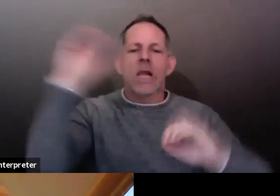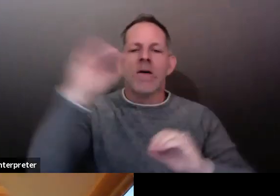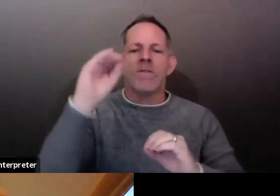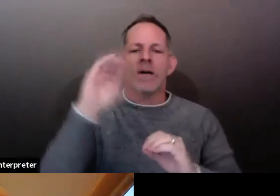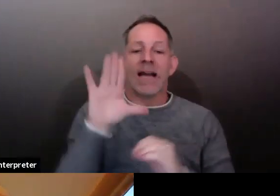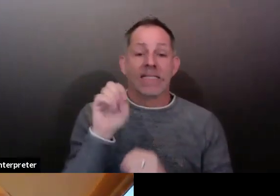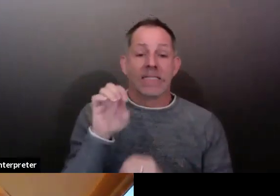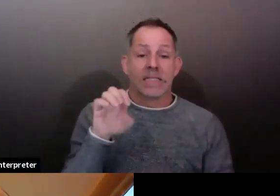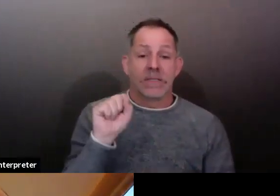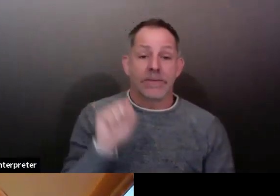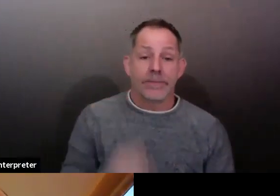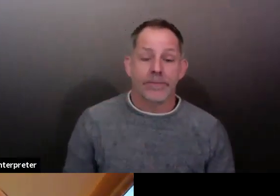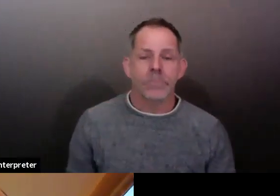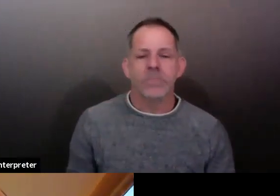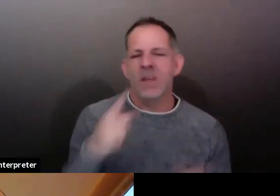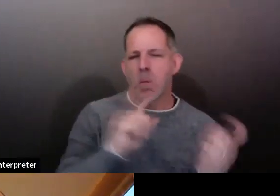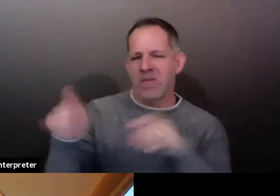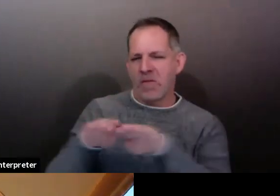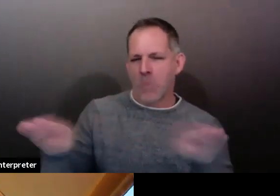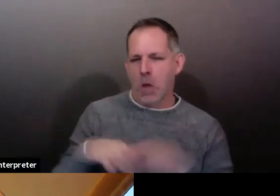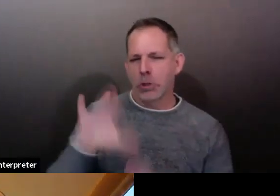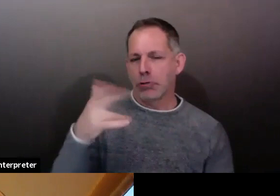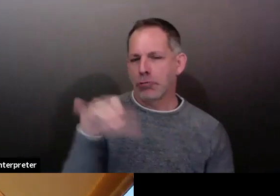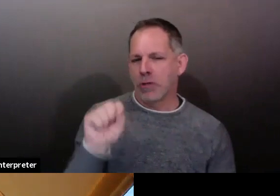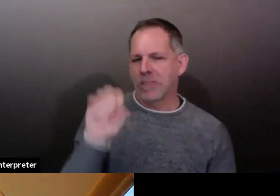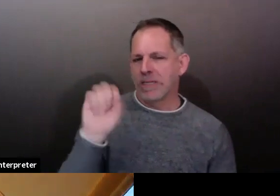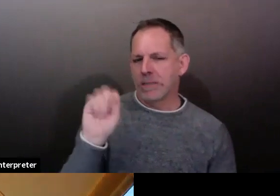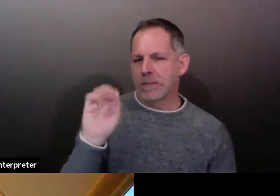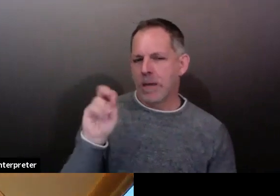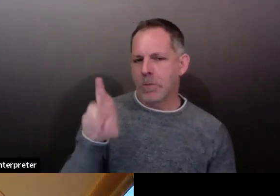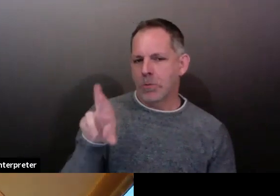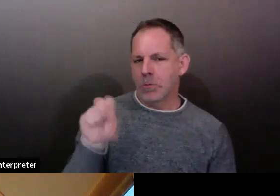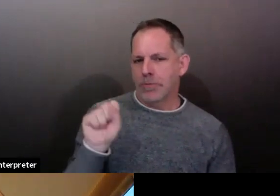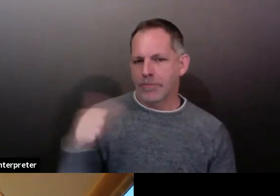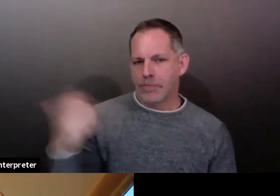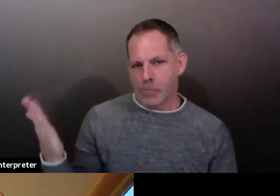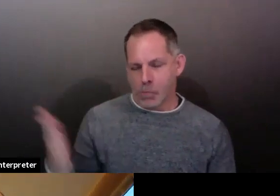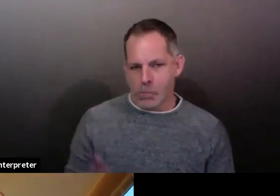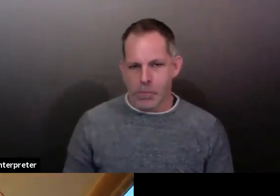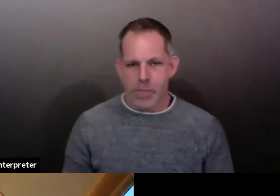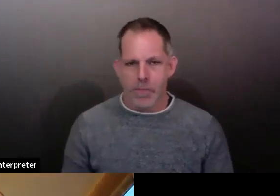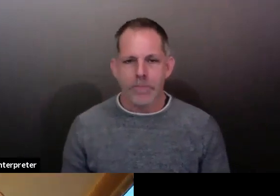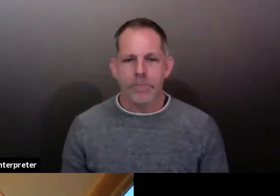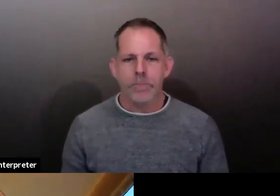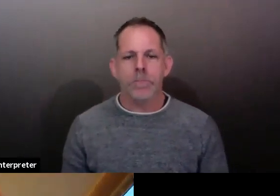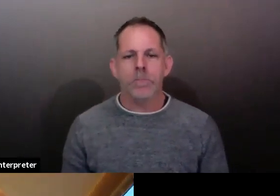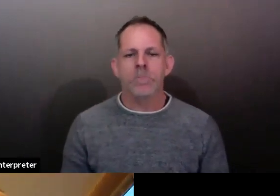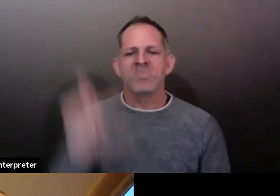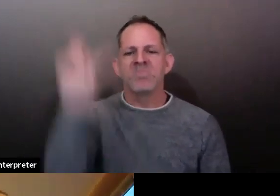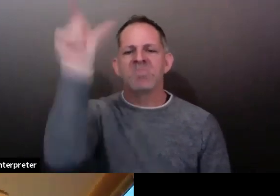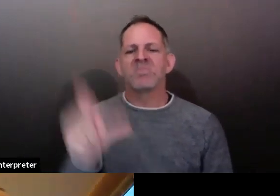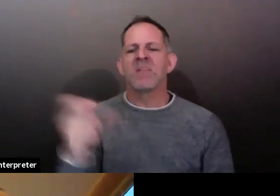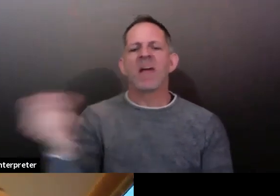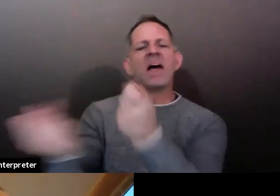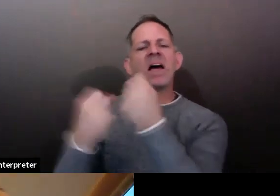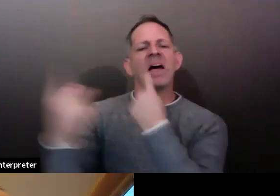Thank you, Doctor. There was one question about the case count on Sunday, what the total was you didn't mention it? Heather posted it, but